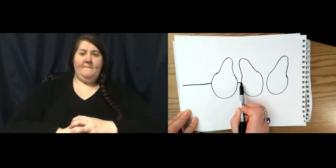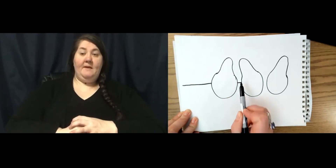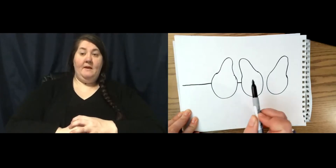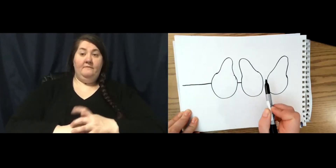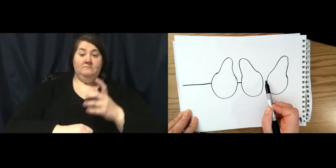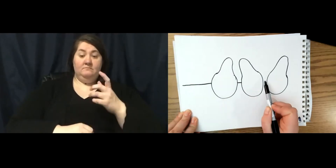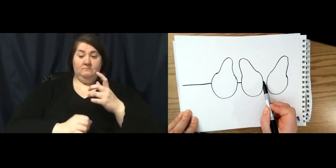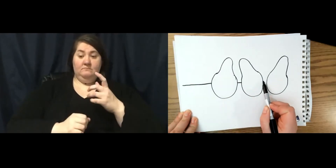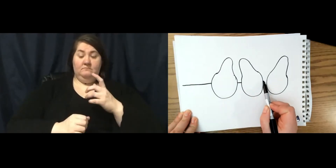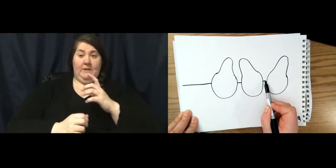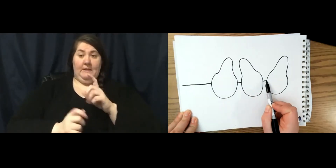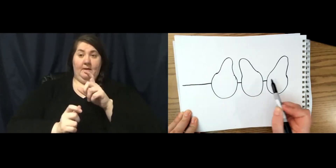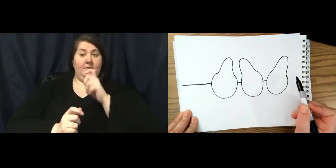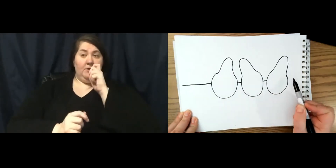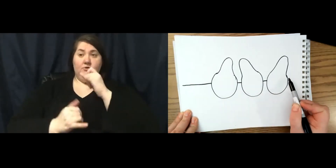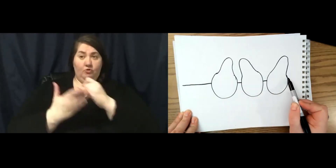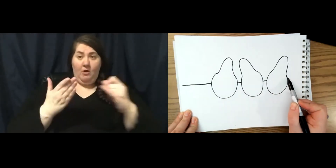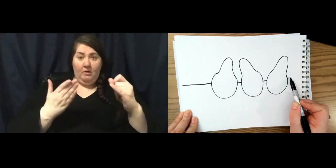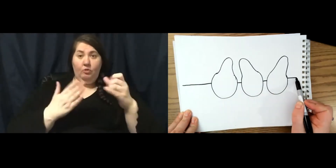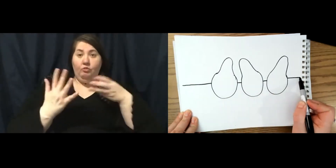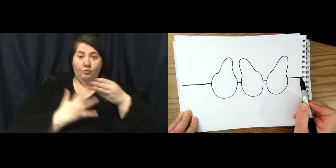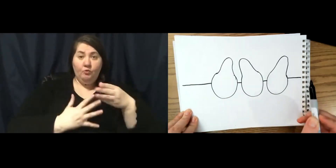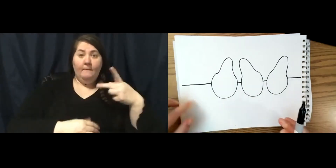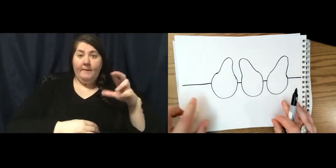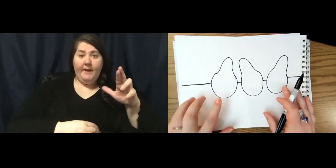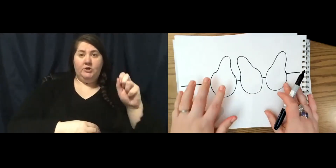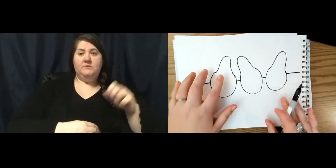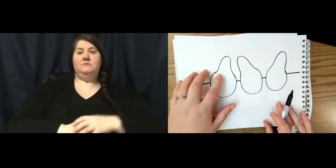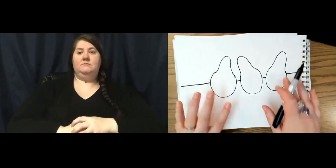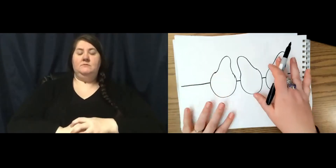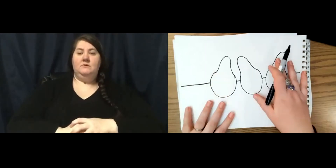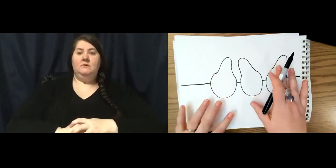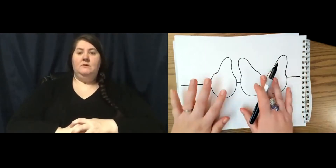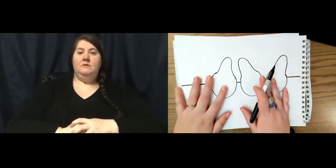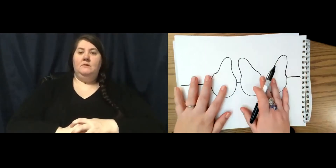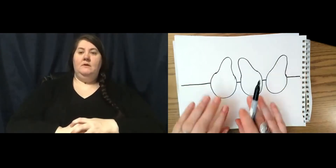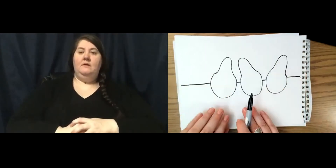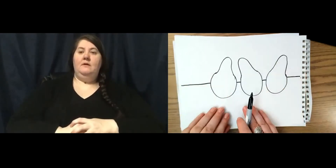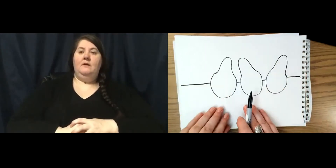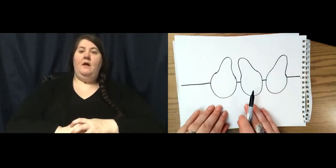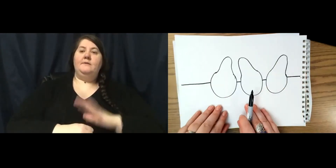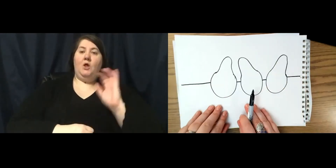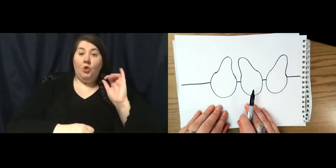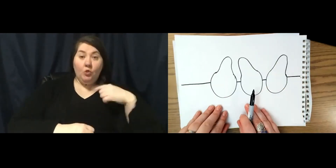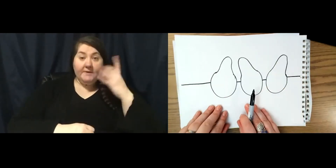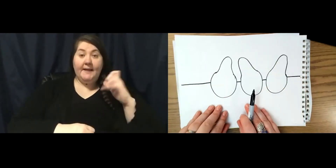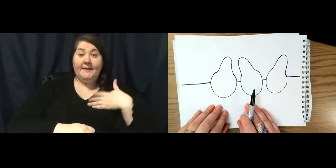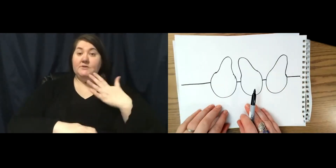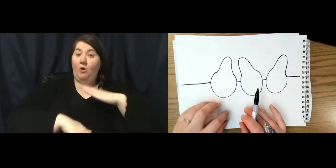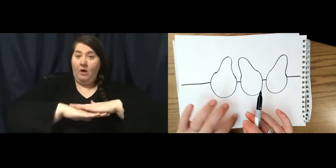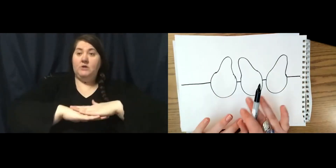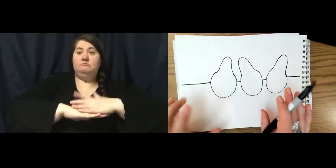hit a pair line like that. And that gives the illusion of pairs actually sitting on a table.